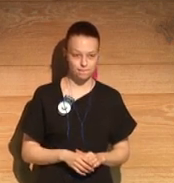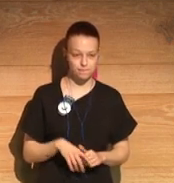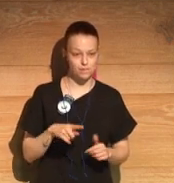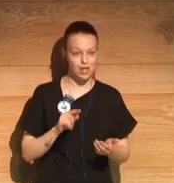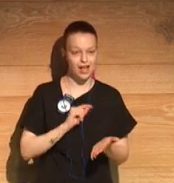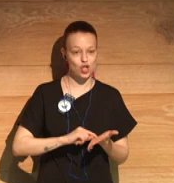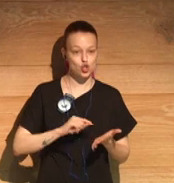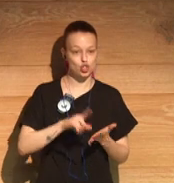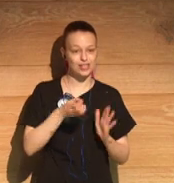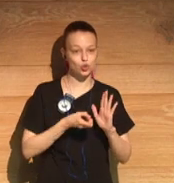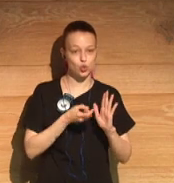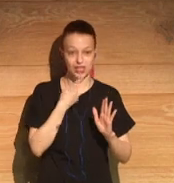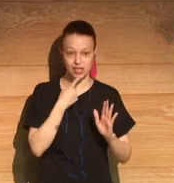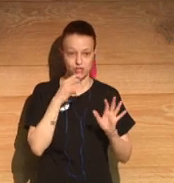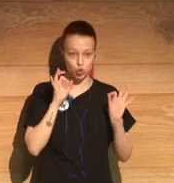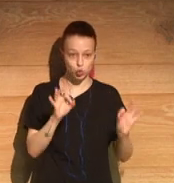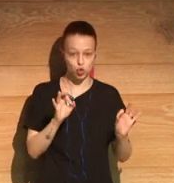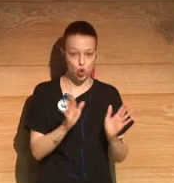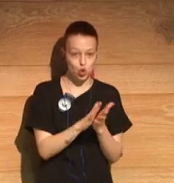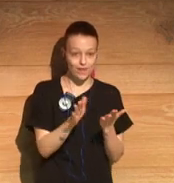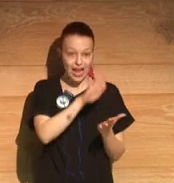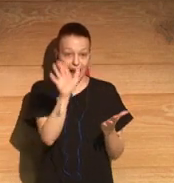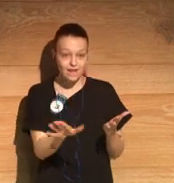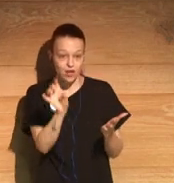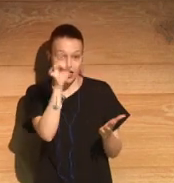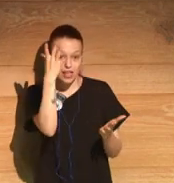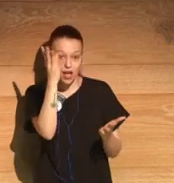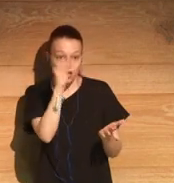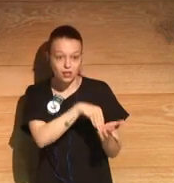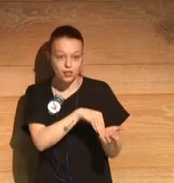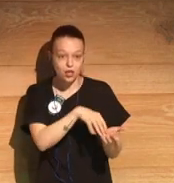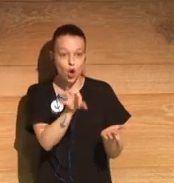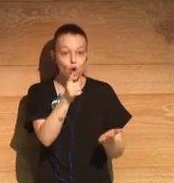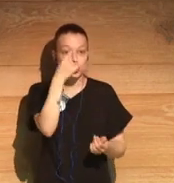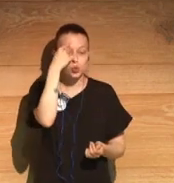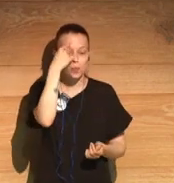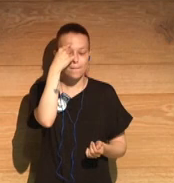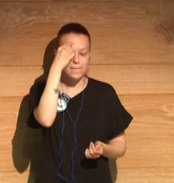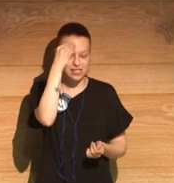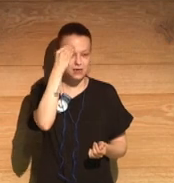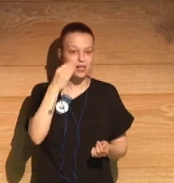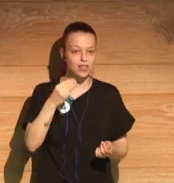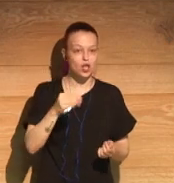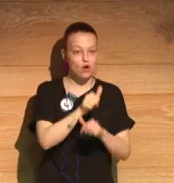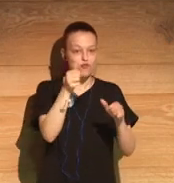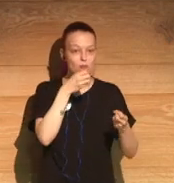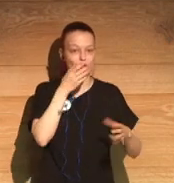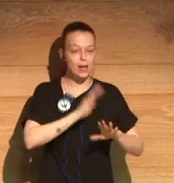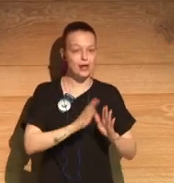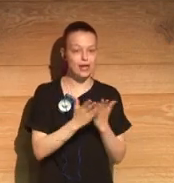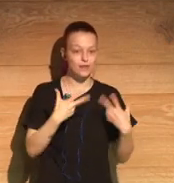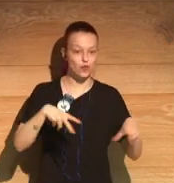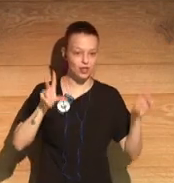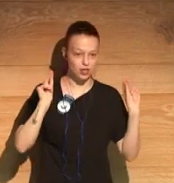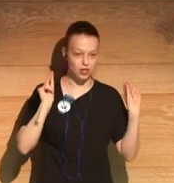And this note that you wrote, did that come at the end of the novel, the author's note at the end, or how did that arise?